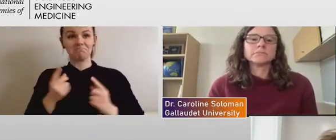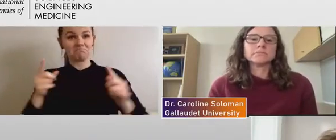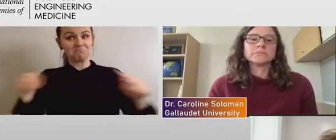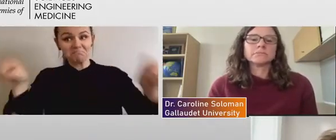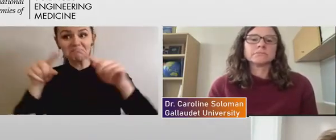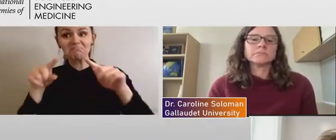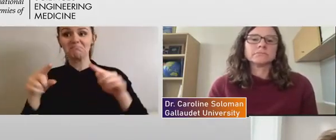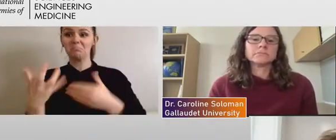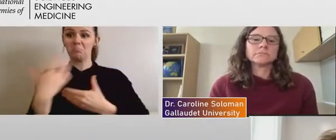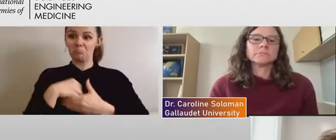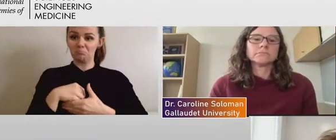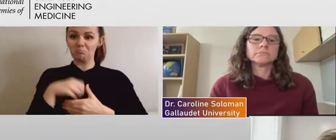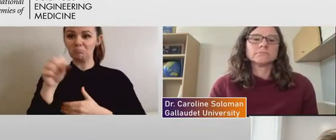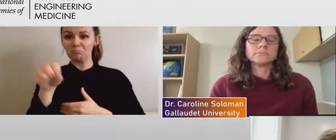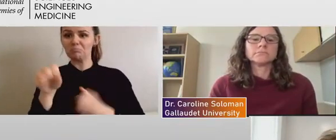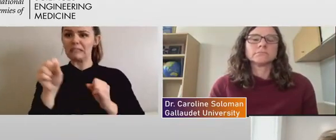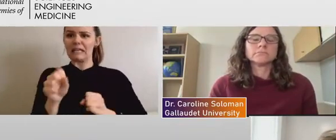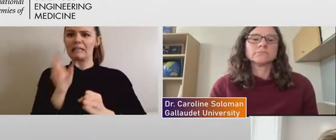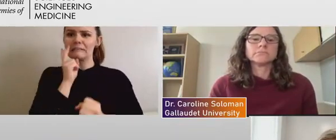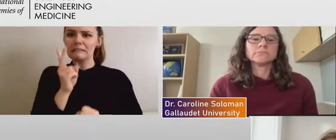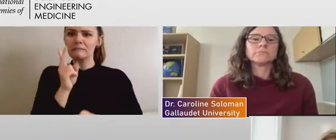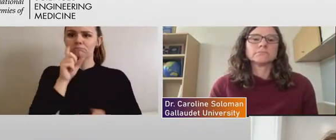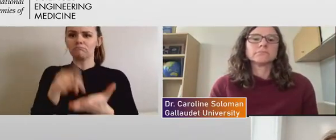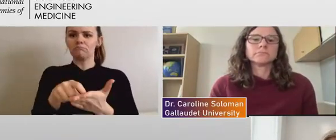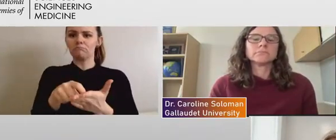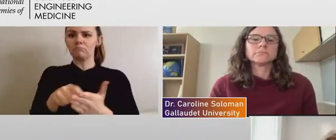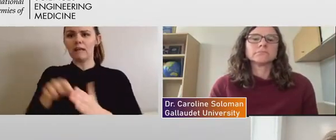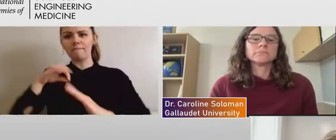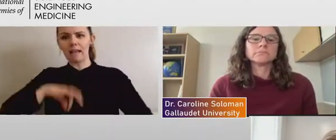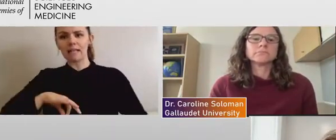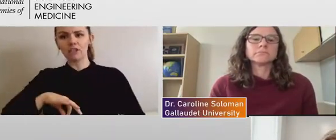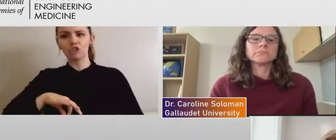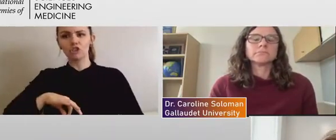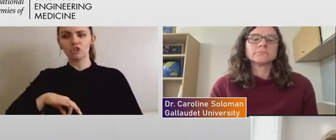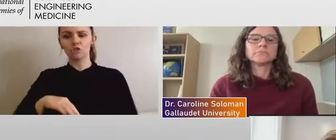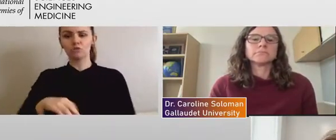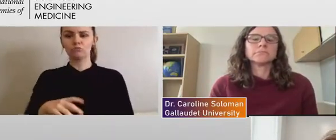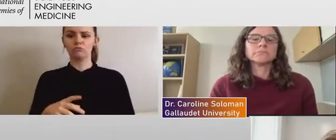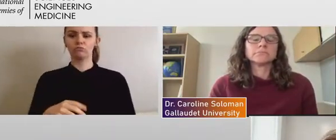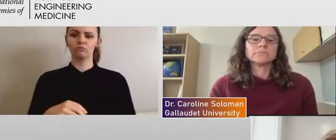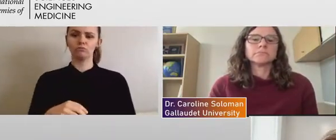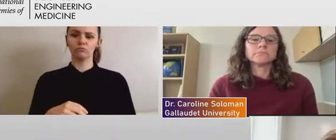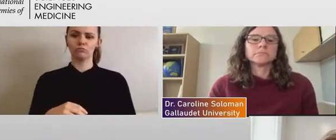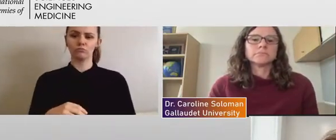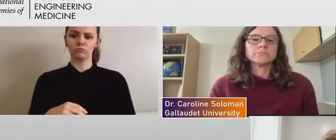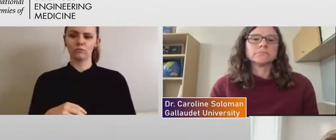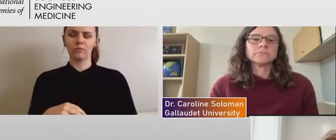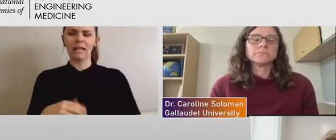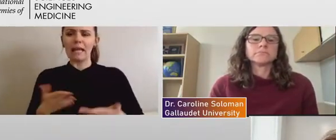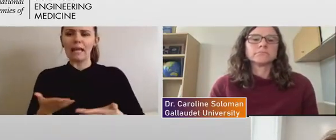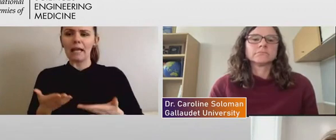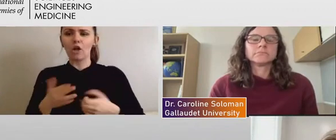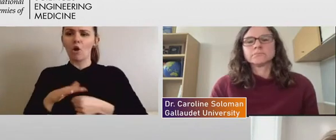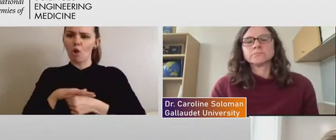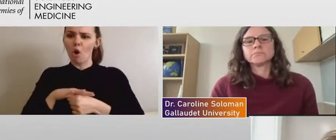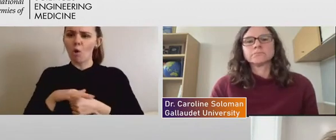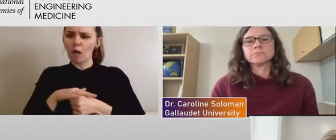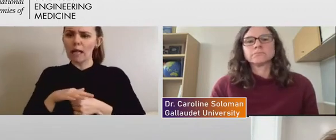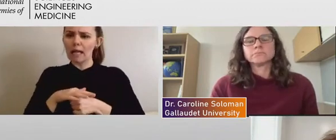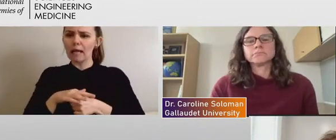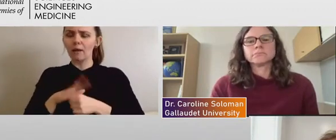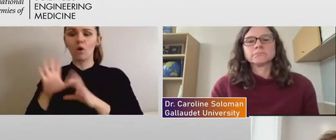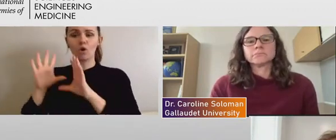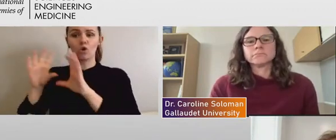participating can see the advantages and we did hear locally that, you know, a group of engineers and one of the aircraft